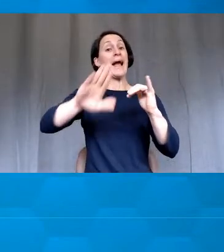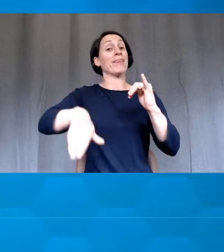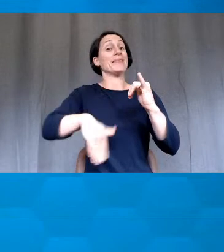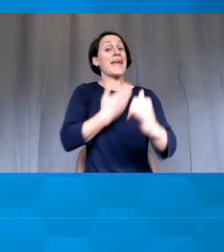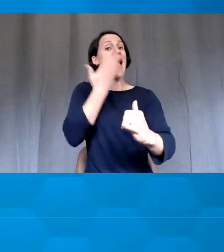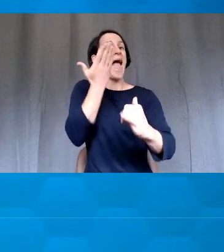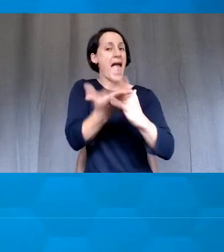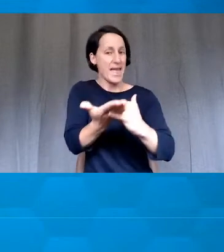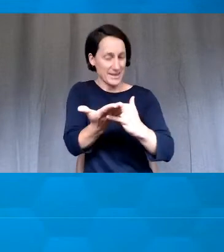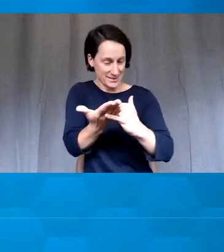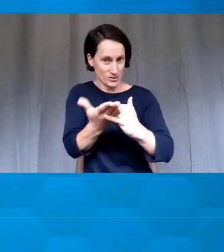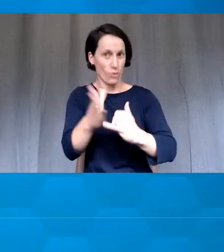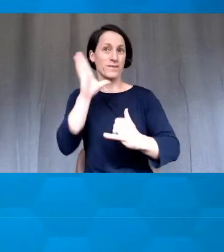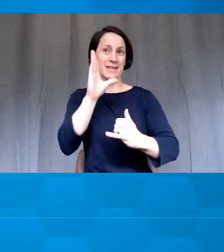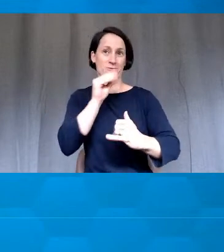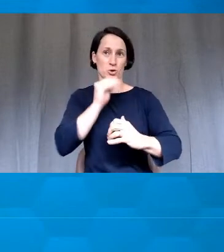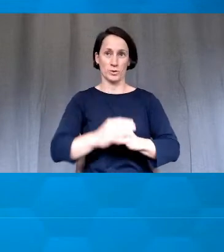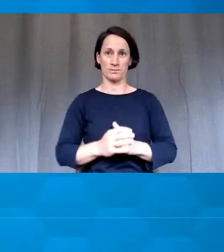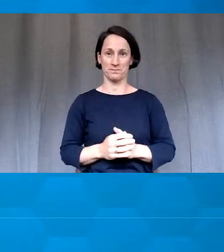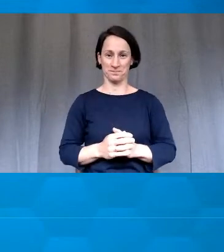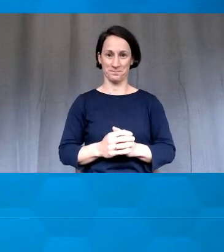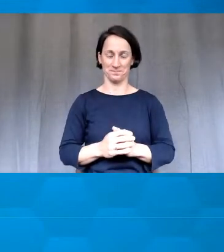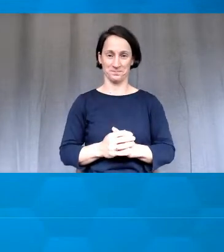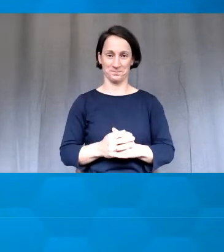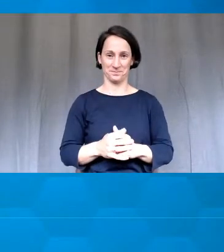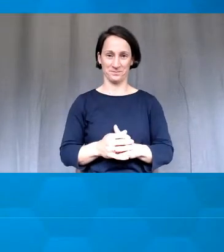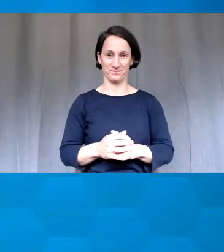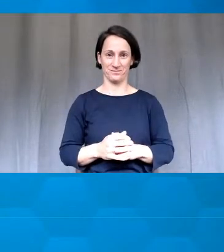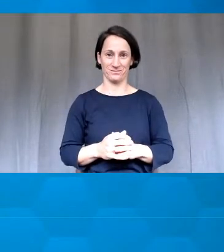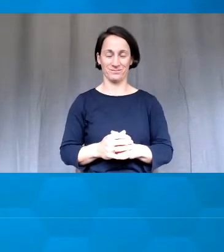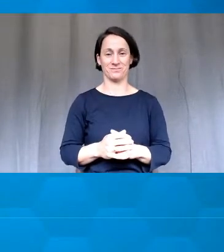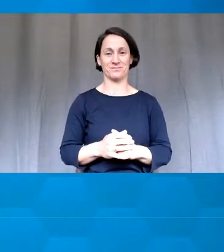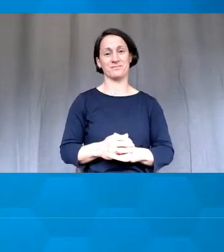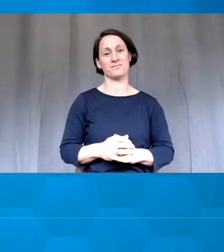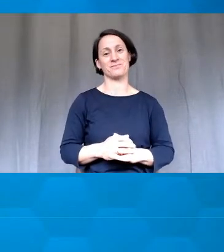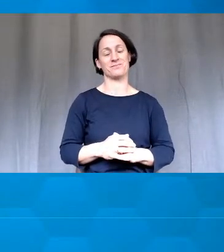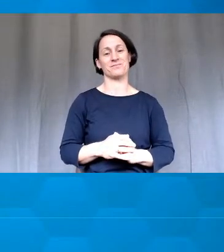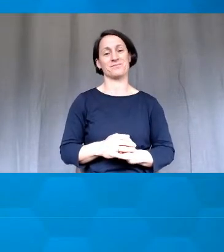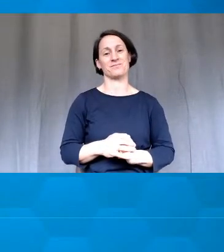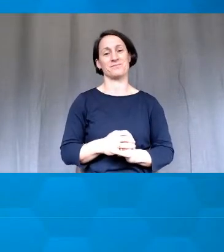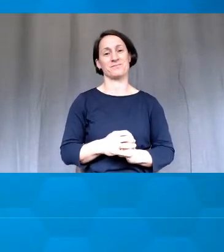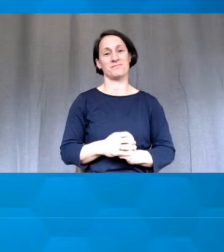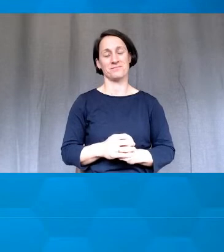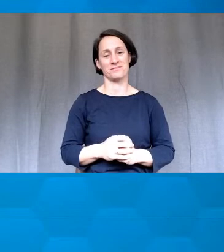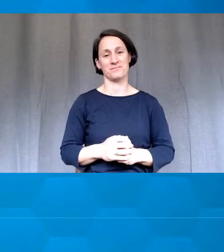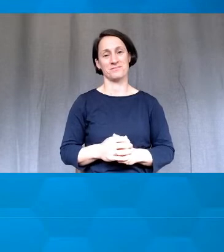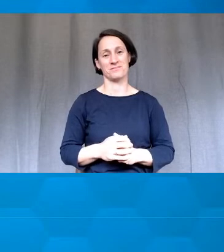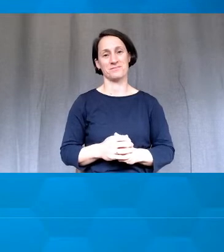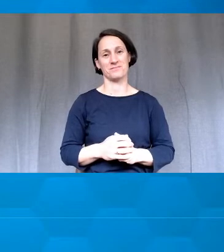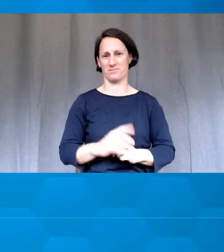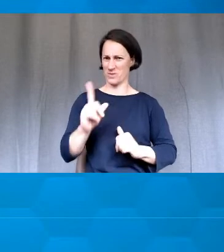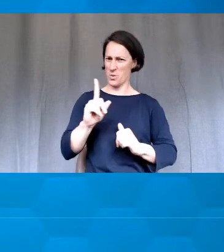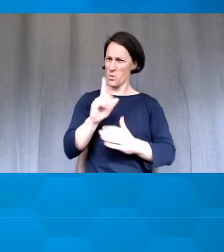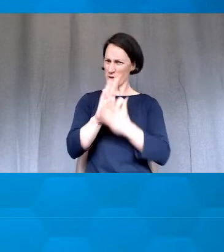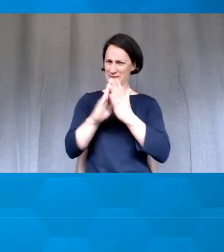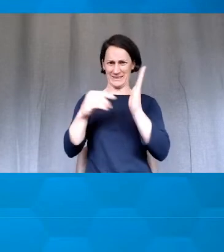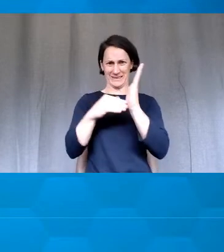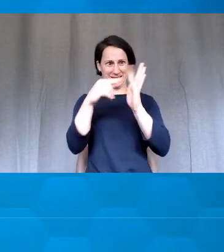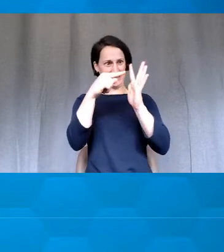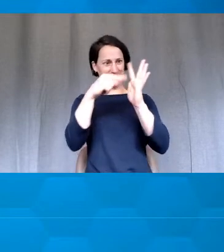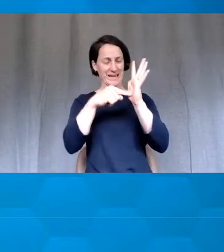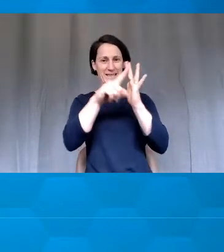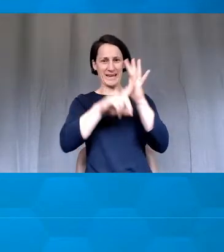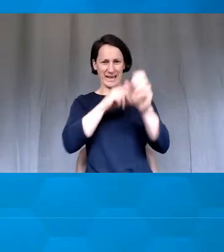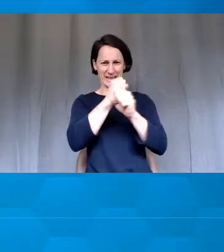entire presentation today. Next slide, please. All right, so what is Zetings? Some of you may